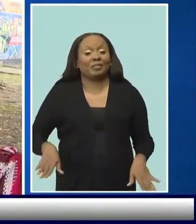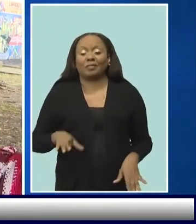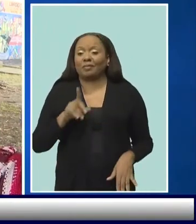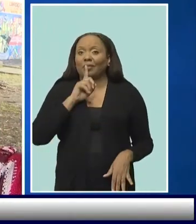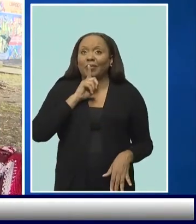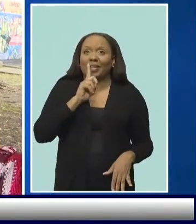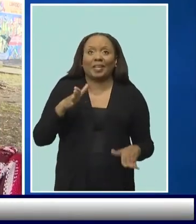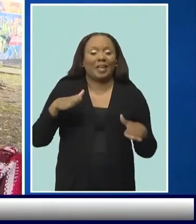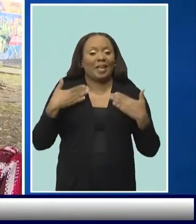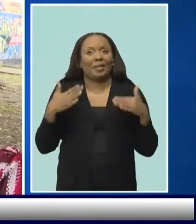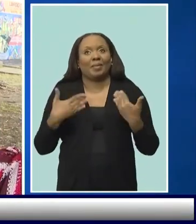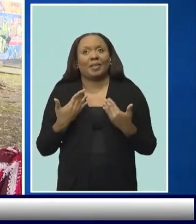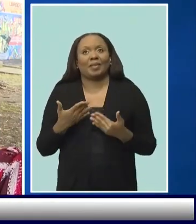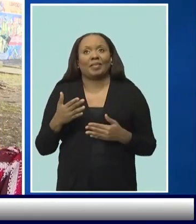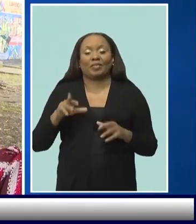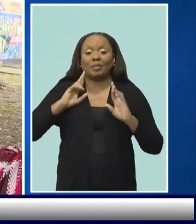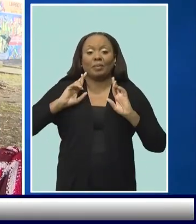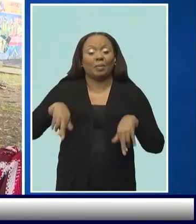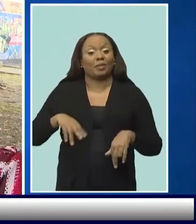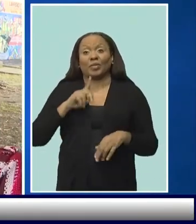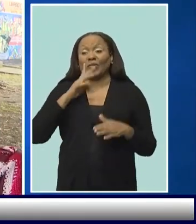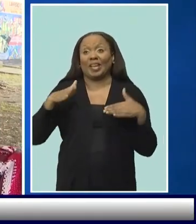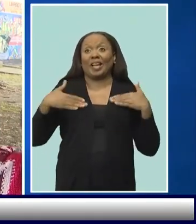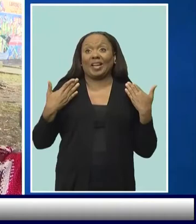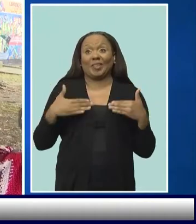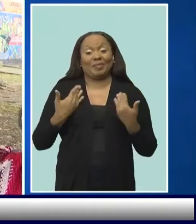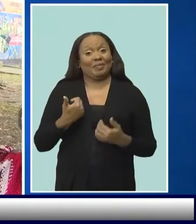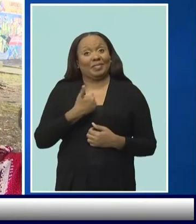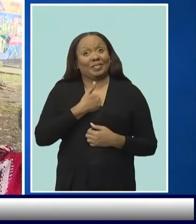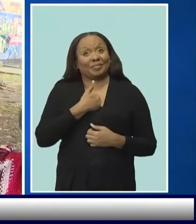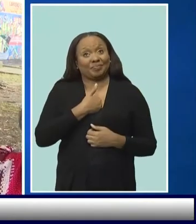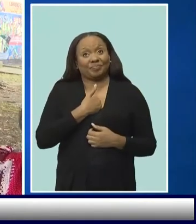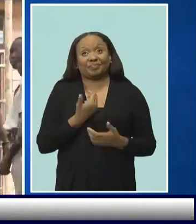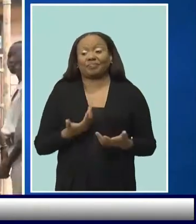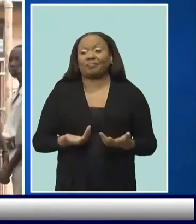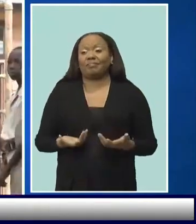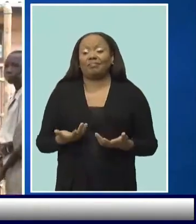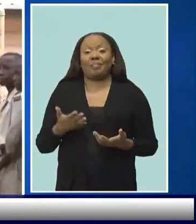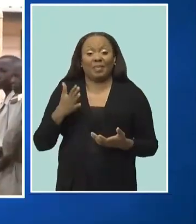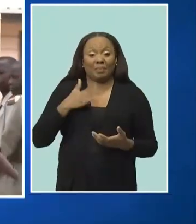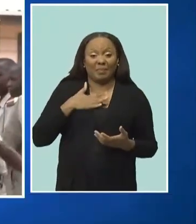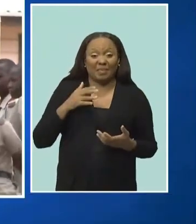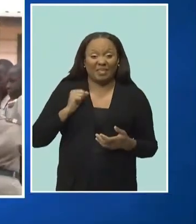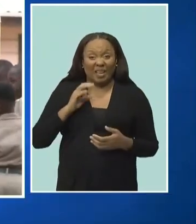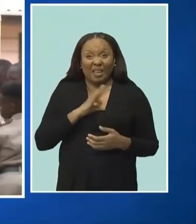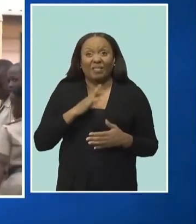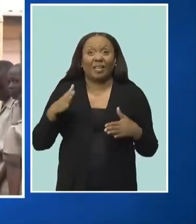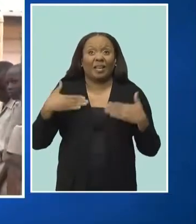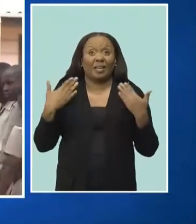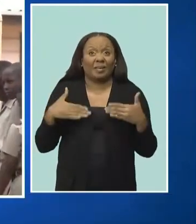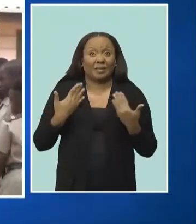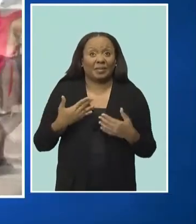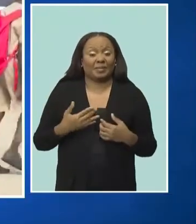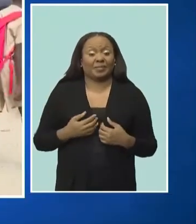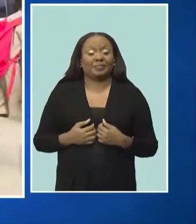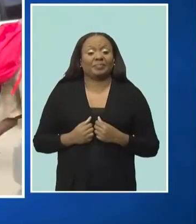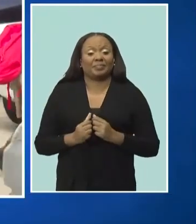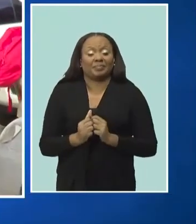response I got this morning, they are happy, and my staff is generally happy to be back as well. Let me say for